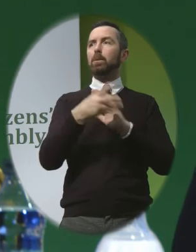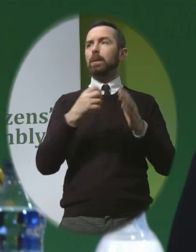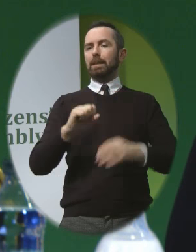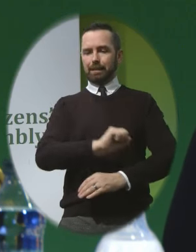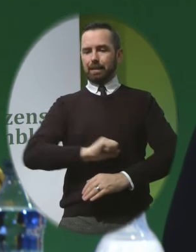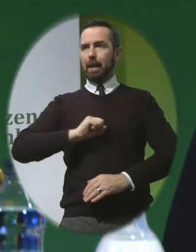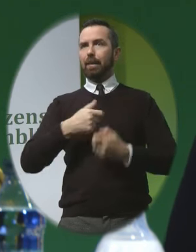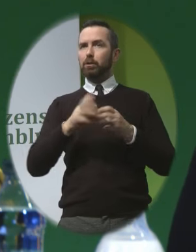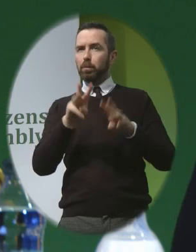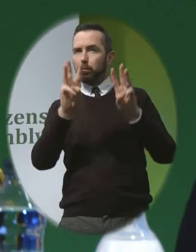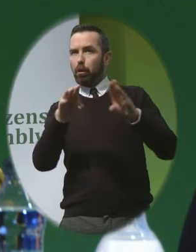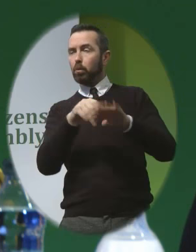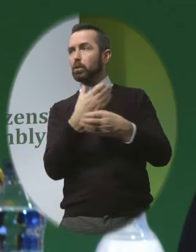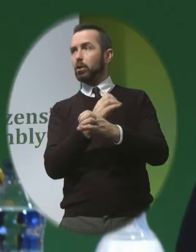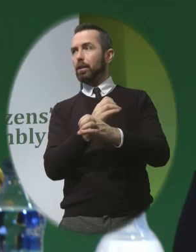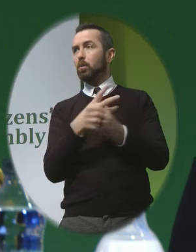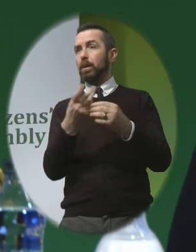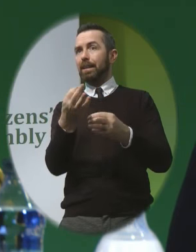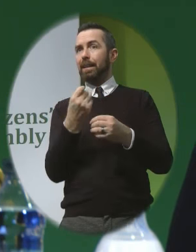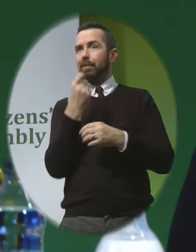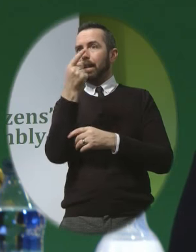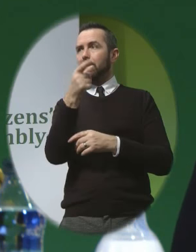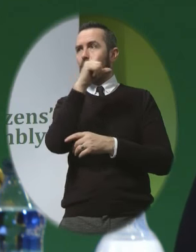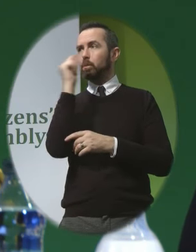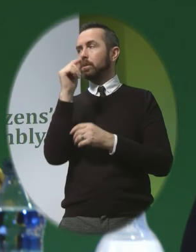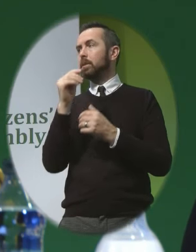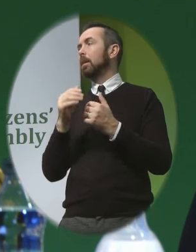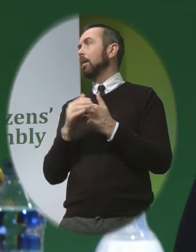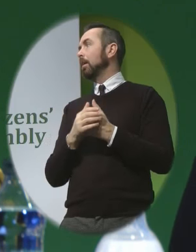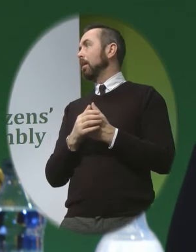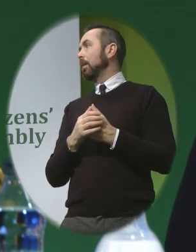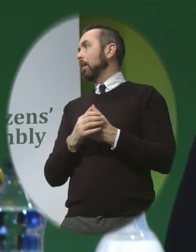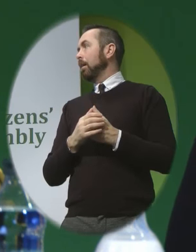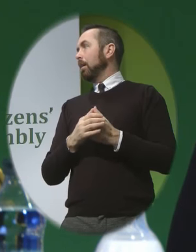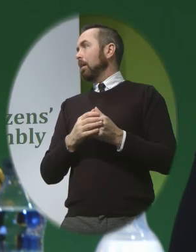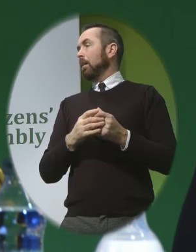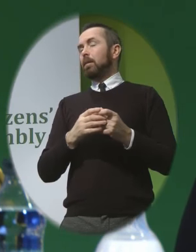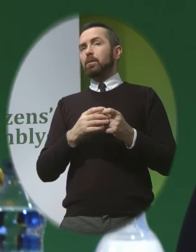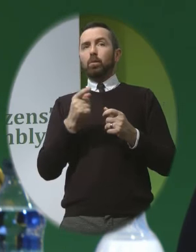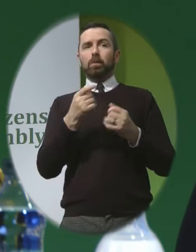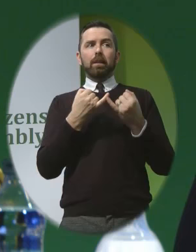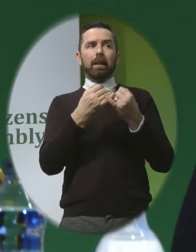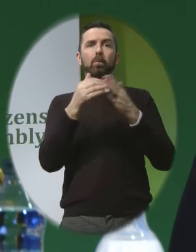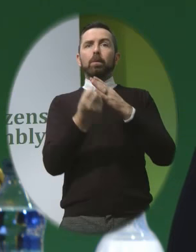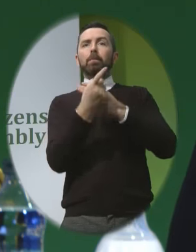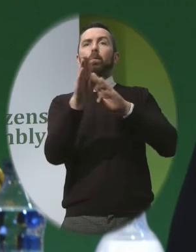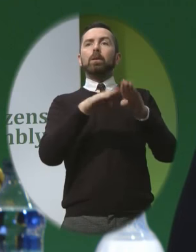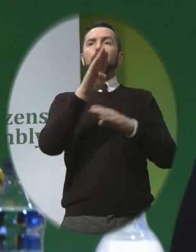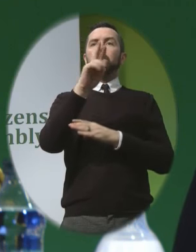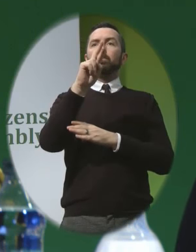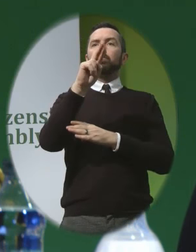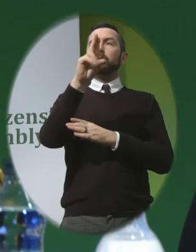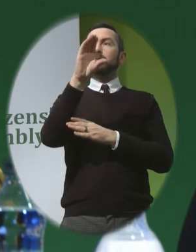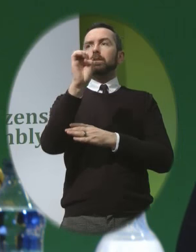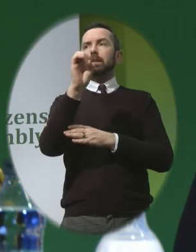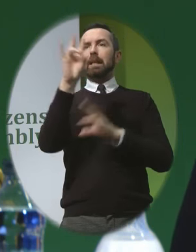That what's happened and this has been I suppose flagged up in what the Bruce inquiry A few years ago